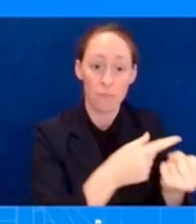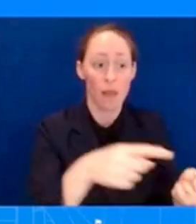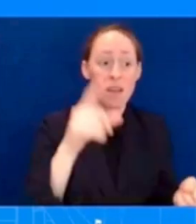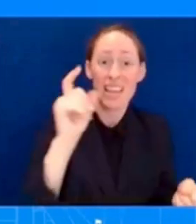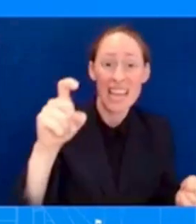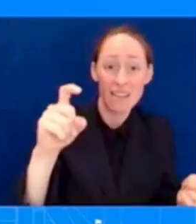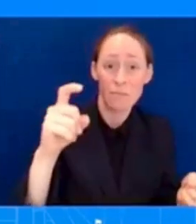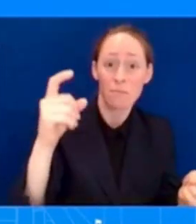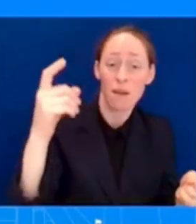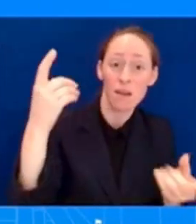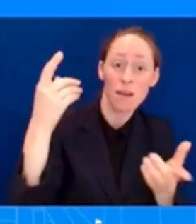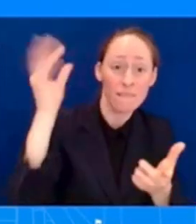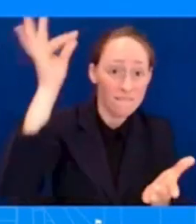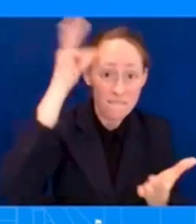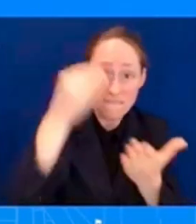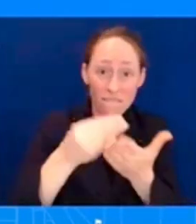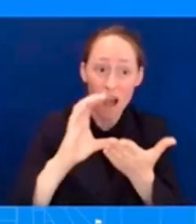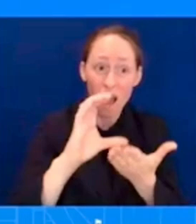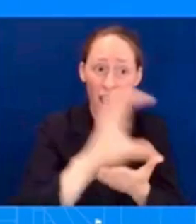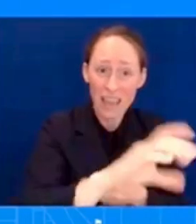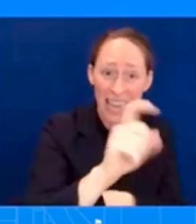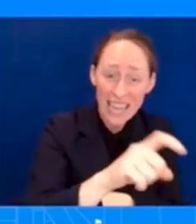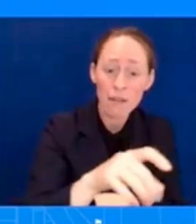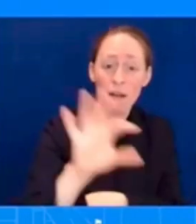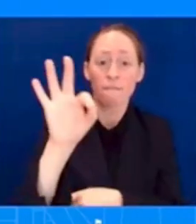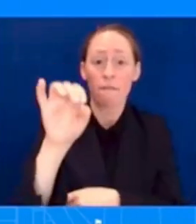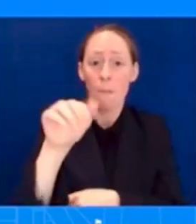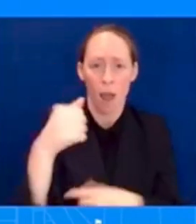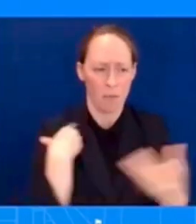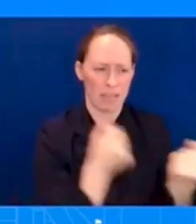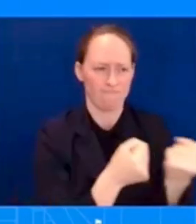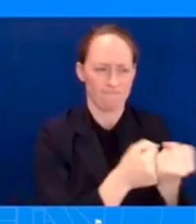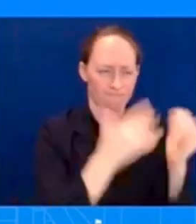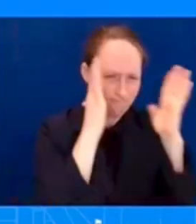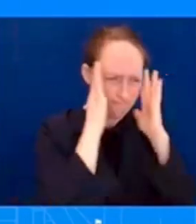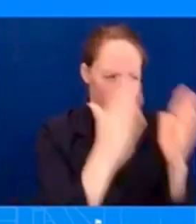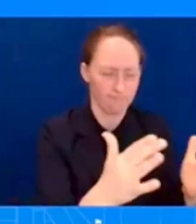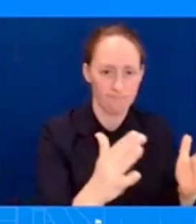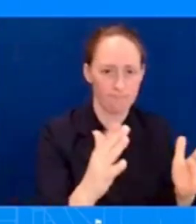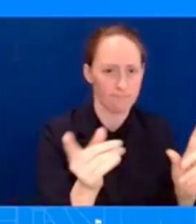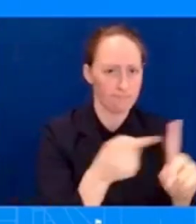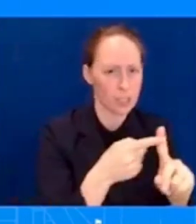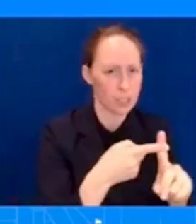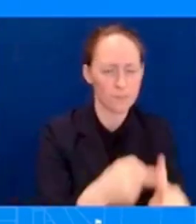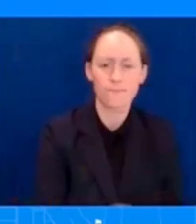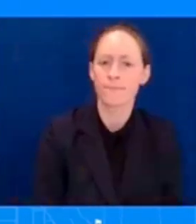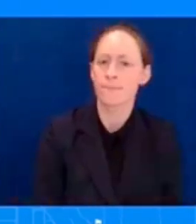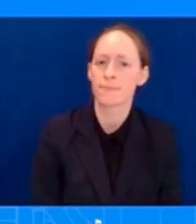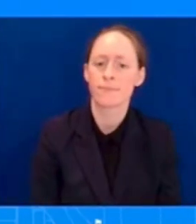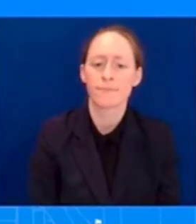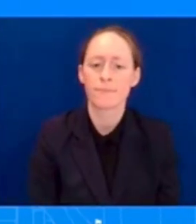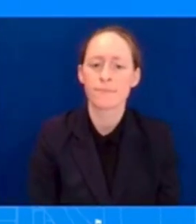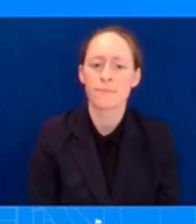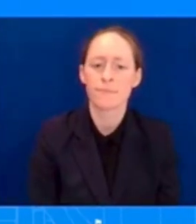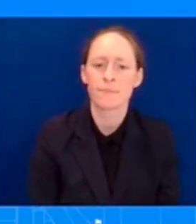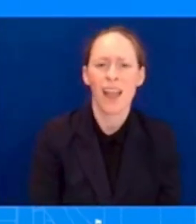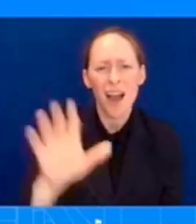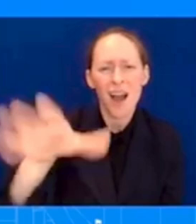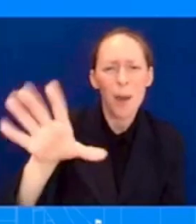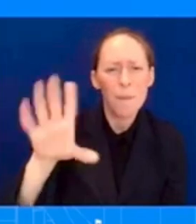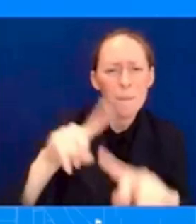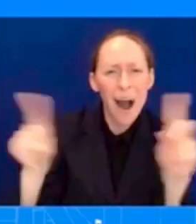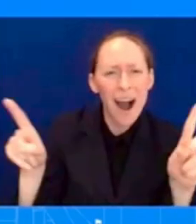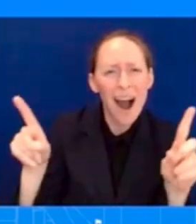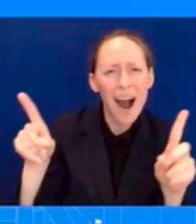process. If I could just follow up on that, but cell towers are down, people don't have access to their devices. Is there a concern that